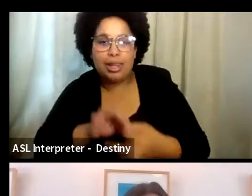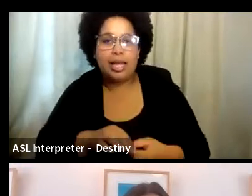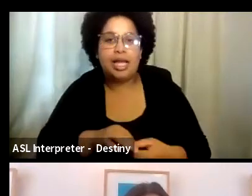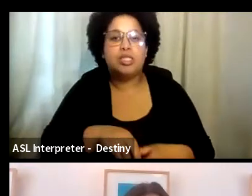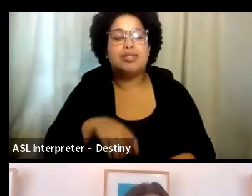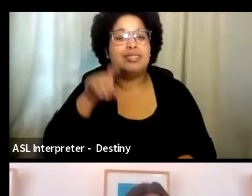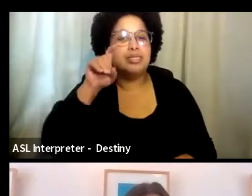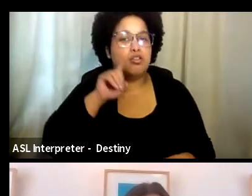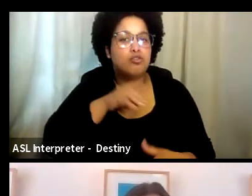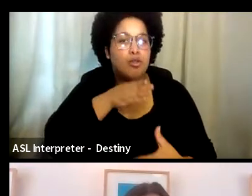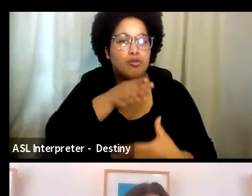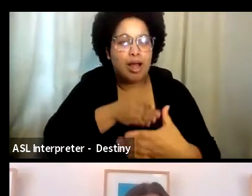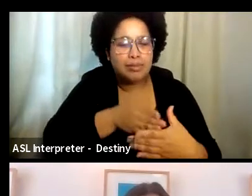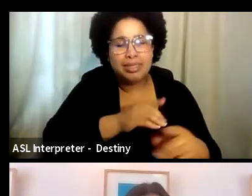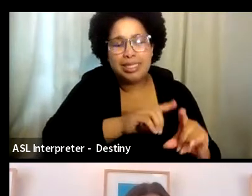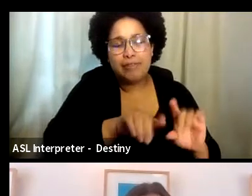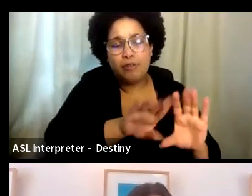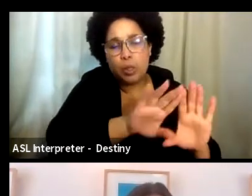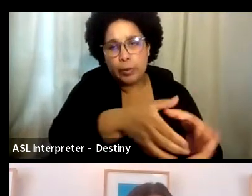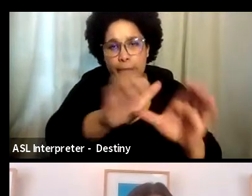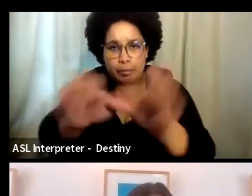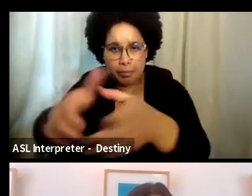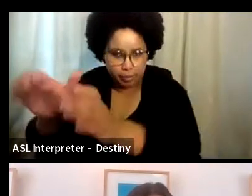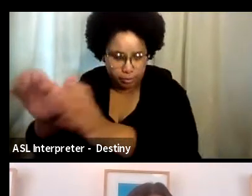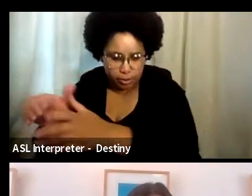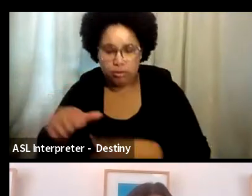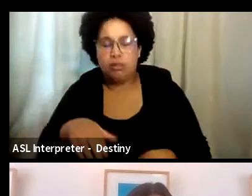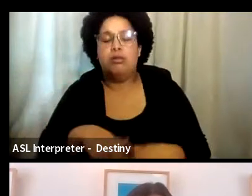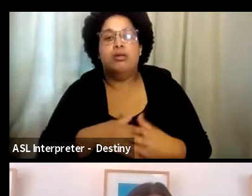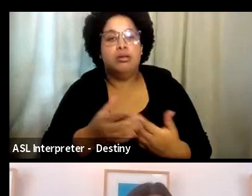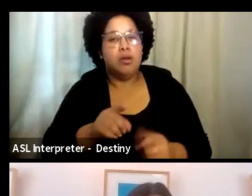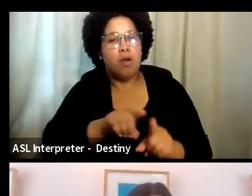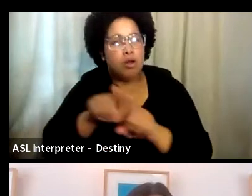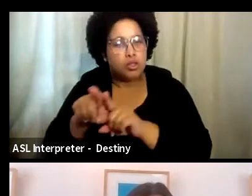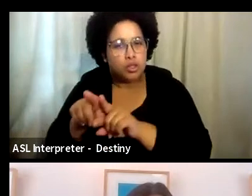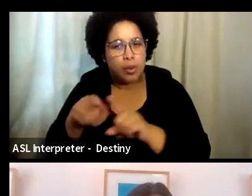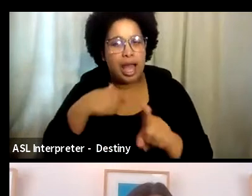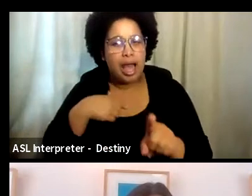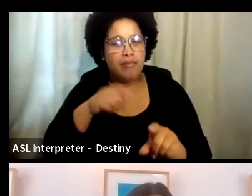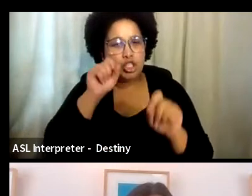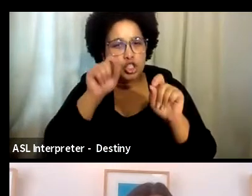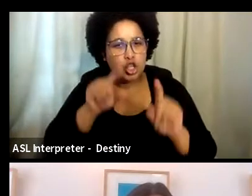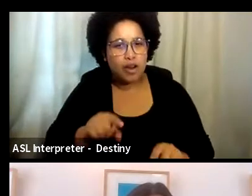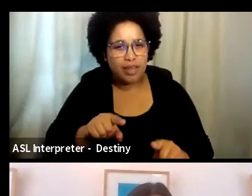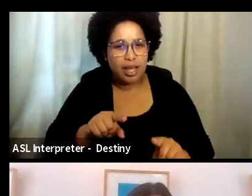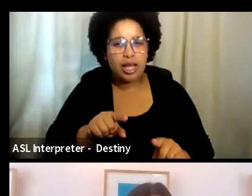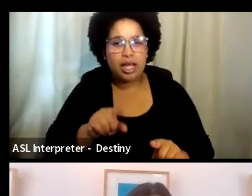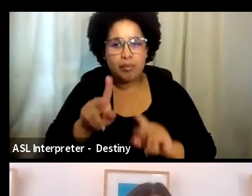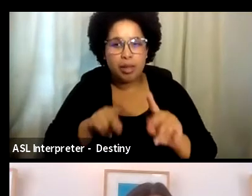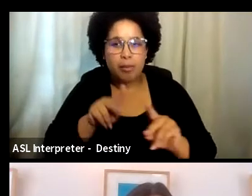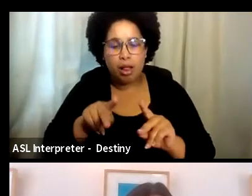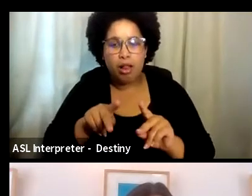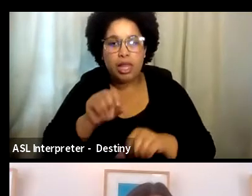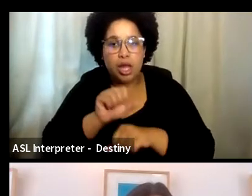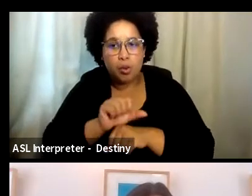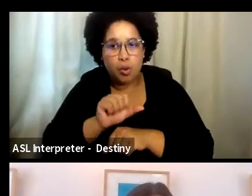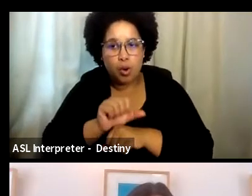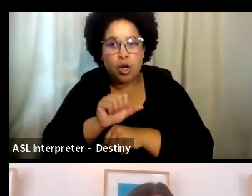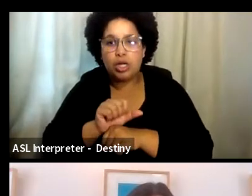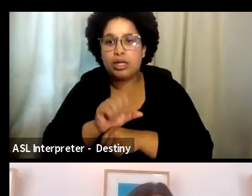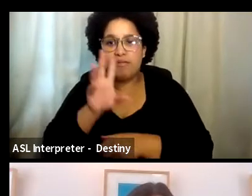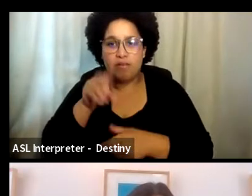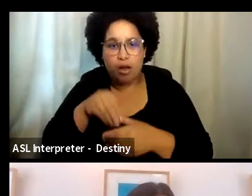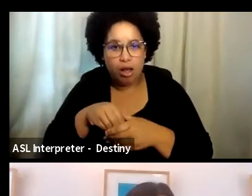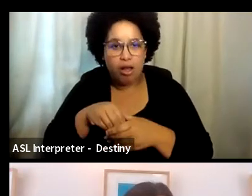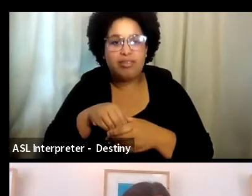work group, all of those different groups in the mix. But I also, wasn't there also a survey of people that were working intimacy coordinators? And can